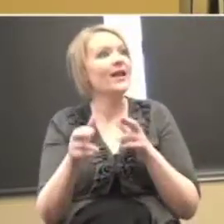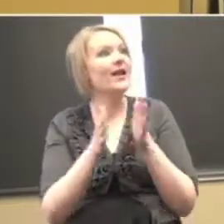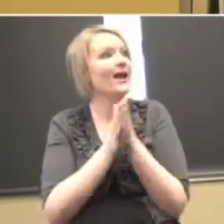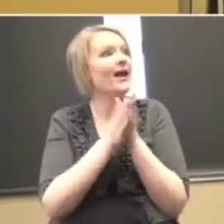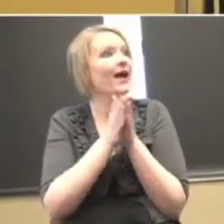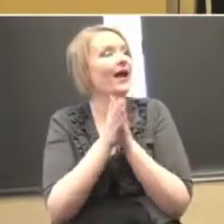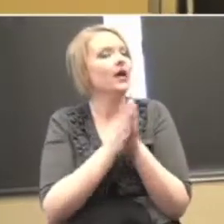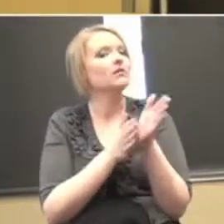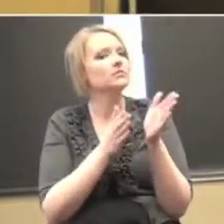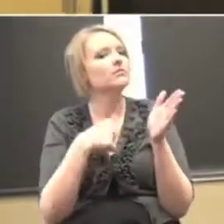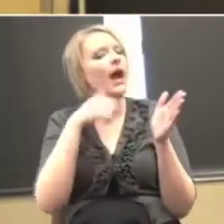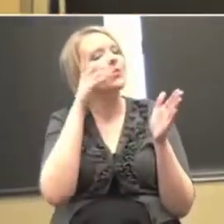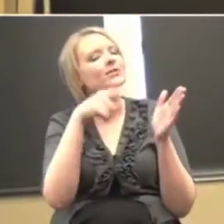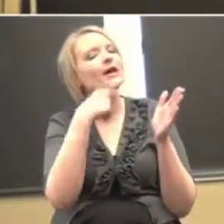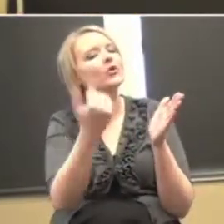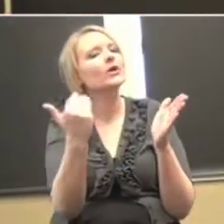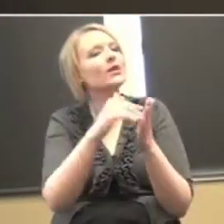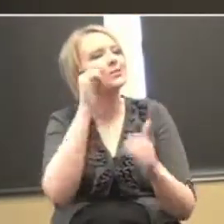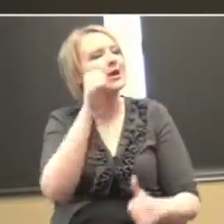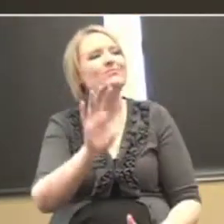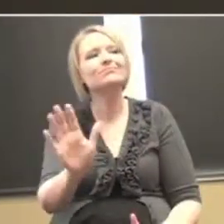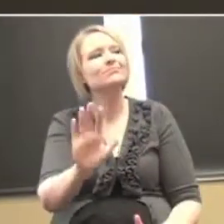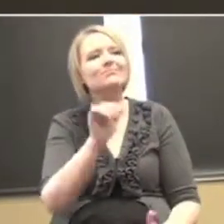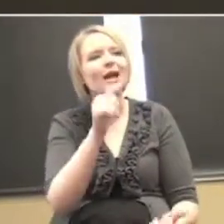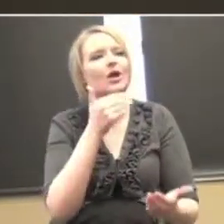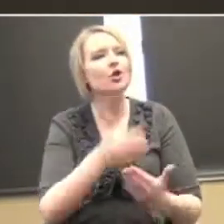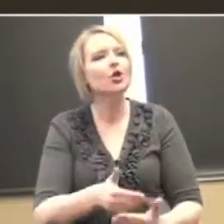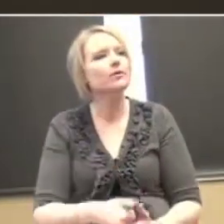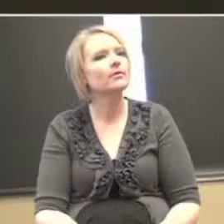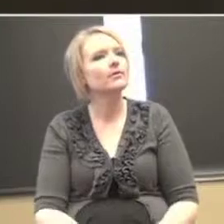So I can tell you again tomorrow that you aren't doing it well.